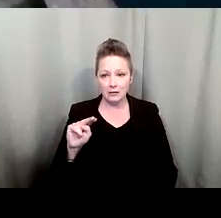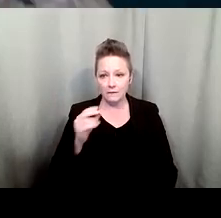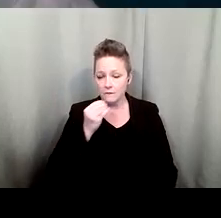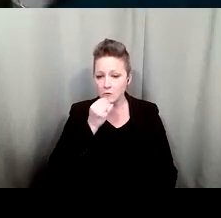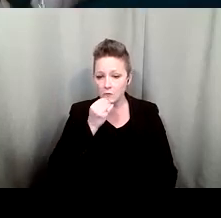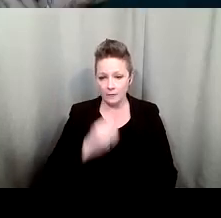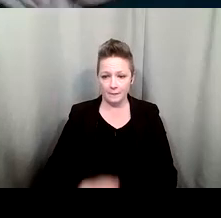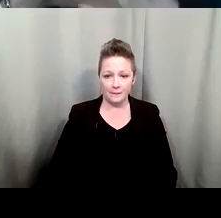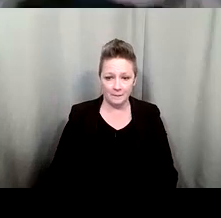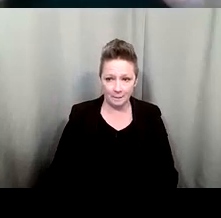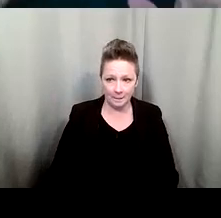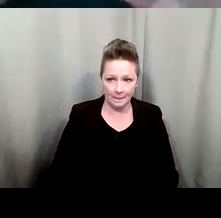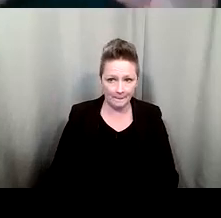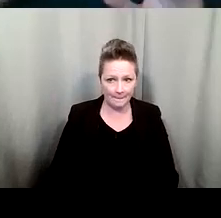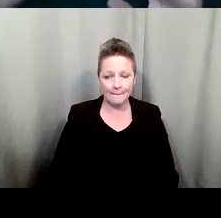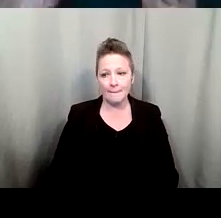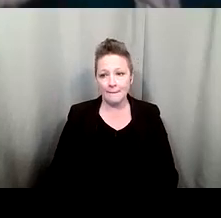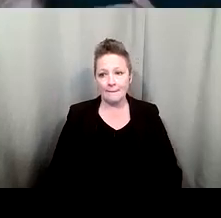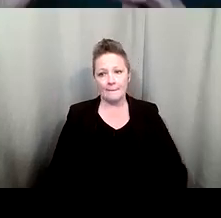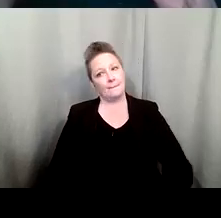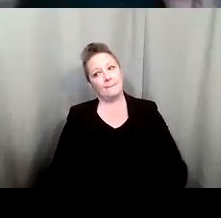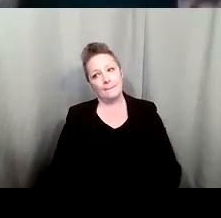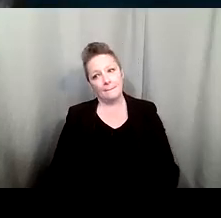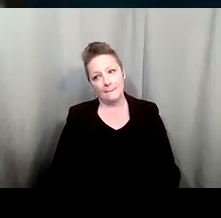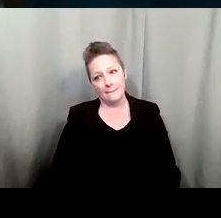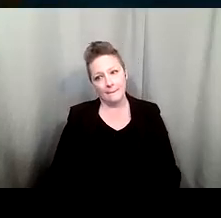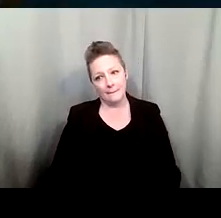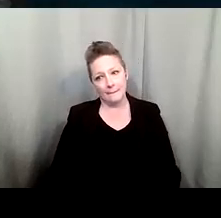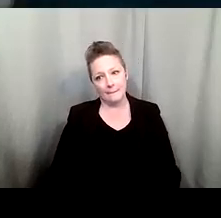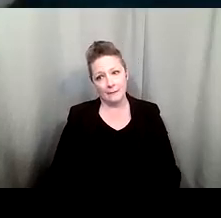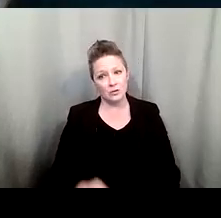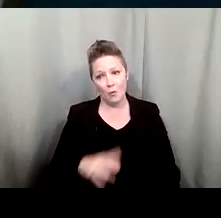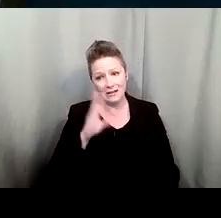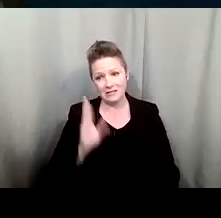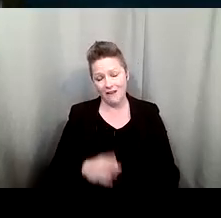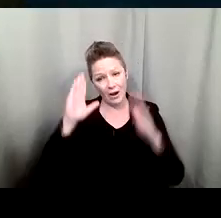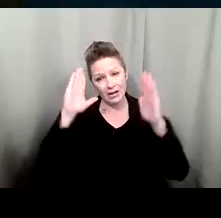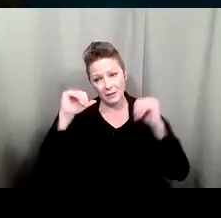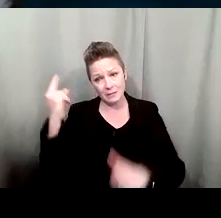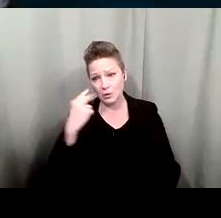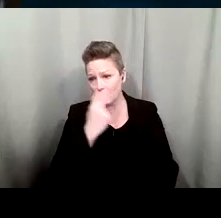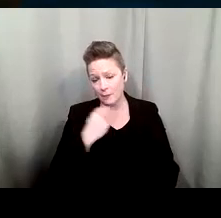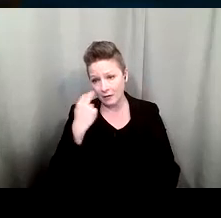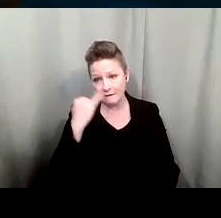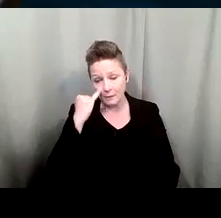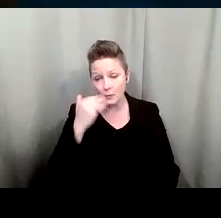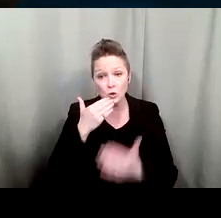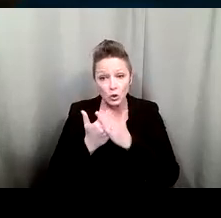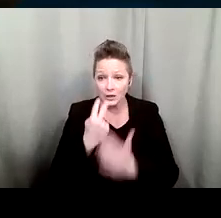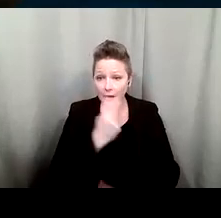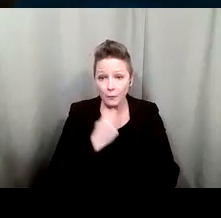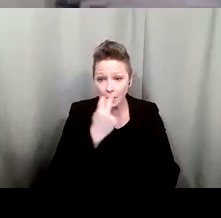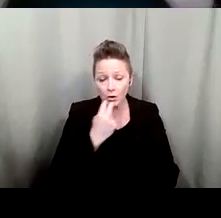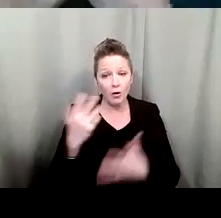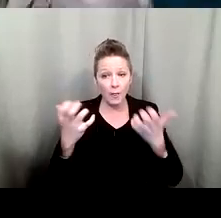mouth, behind teeth, so. They never expect anybody to look free. If somebody is a good lip reader or they want to